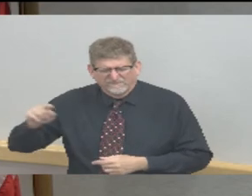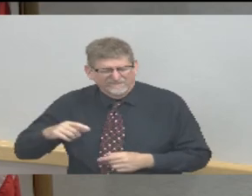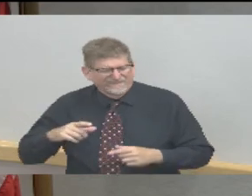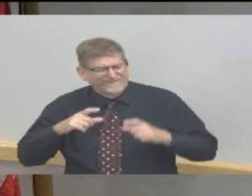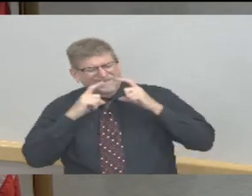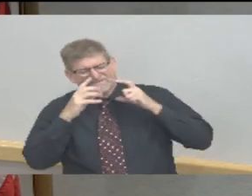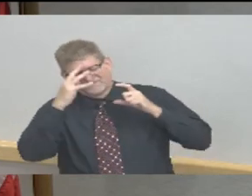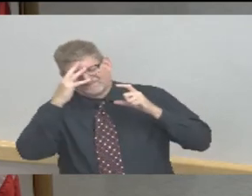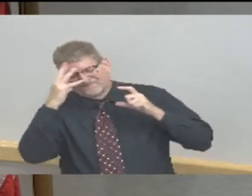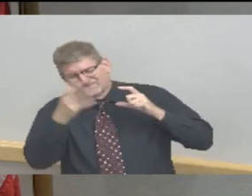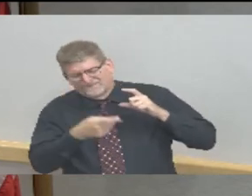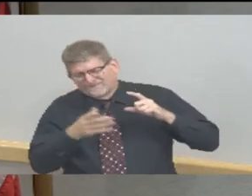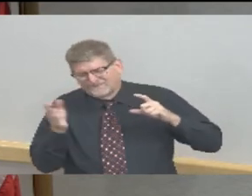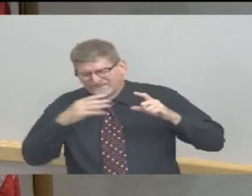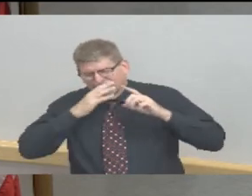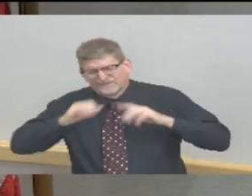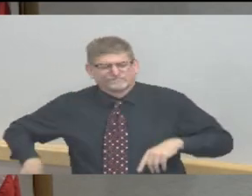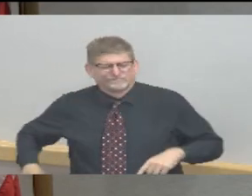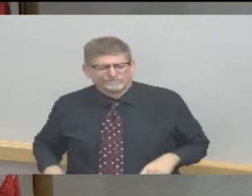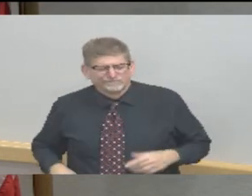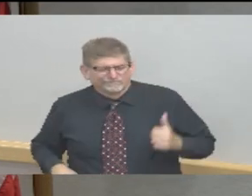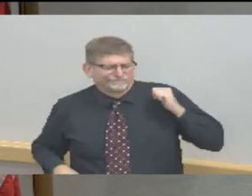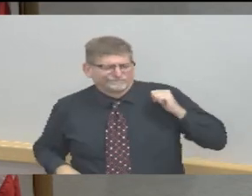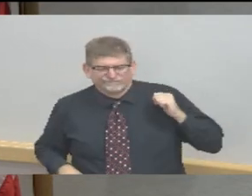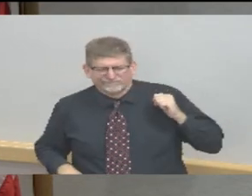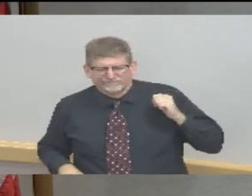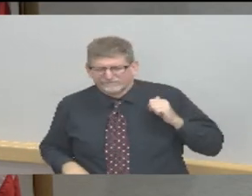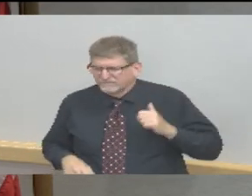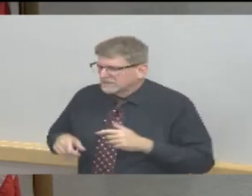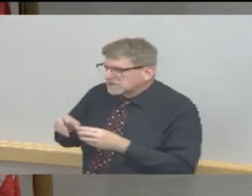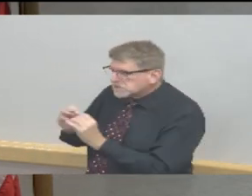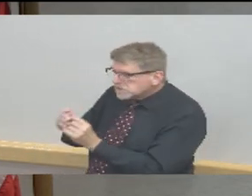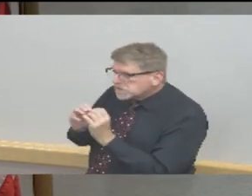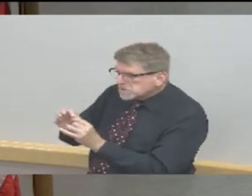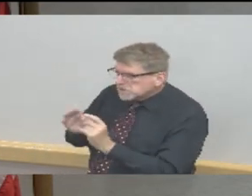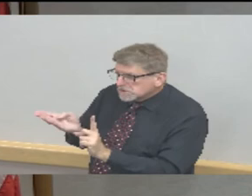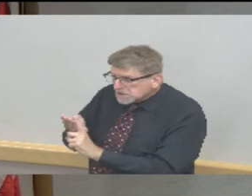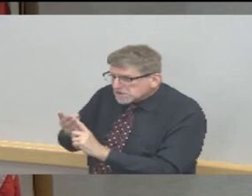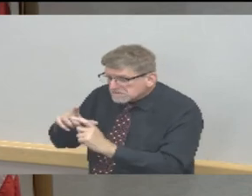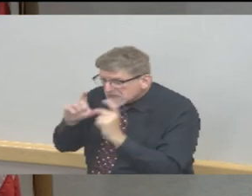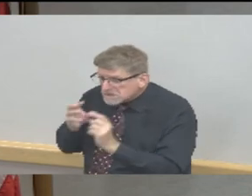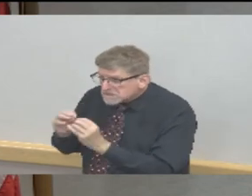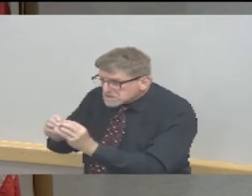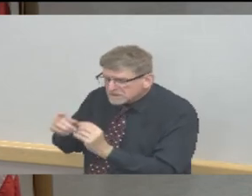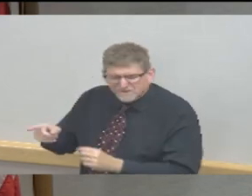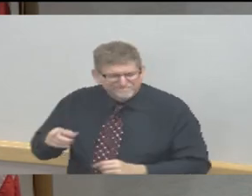you, you're wasting your time and energy to go against what has become the norm.